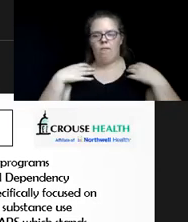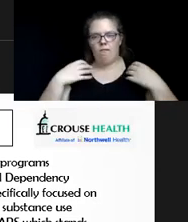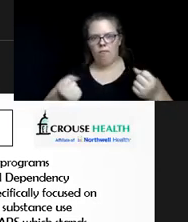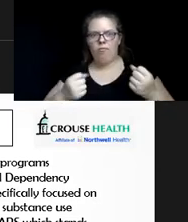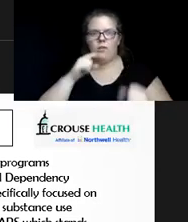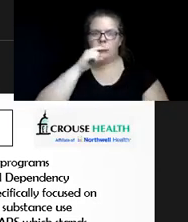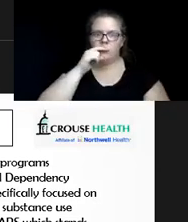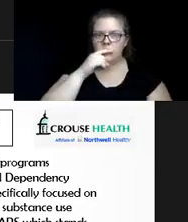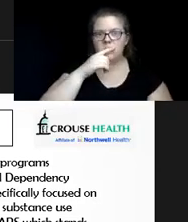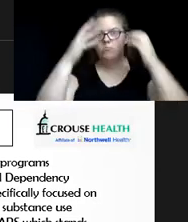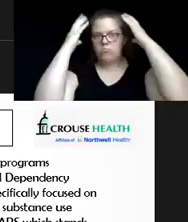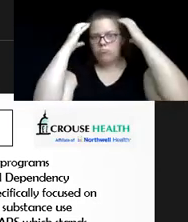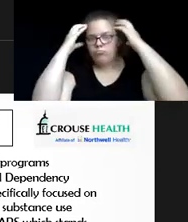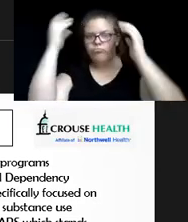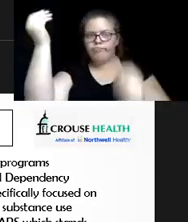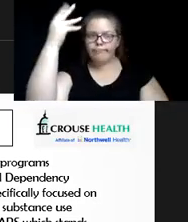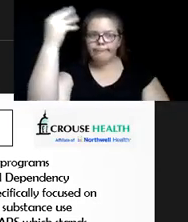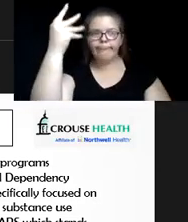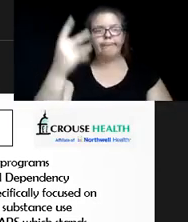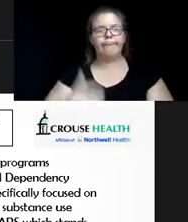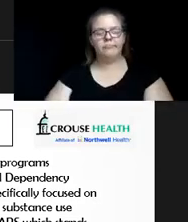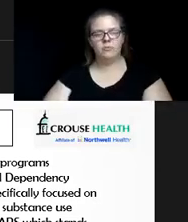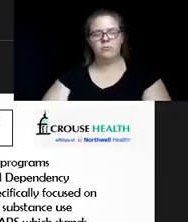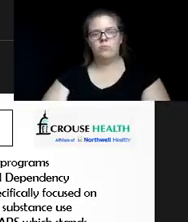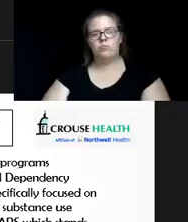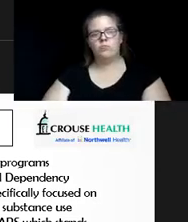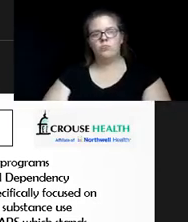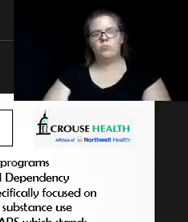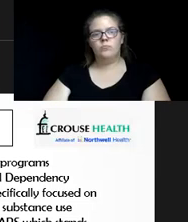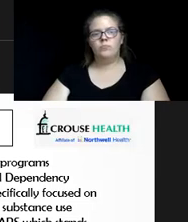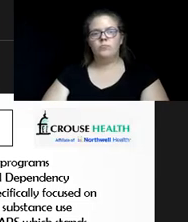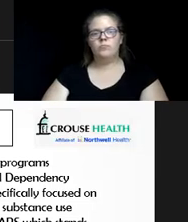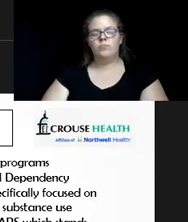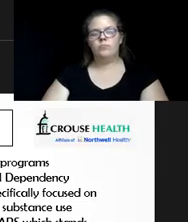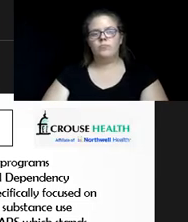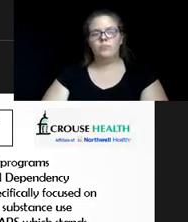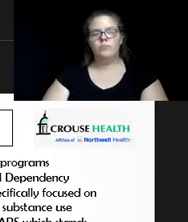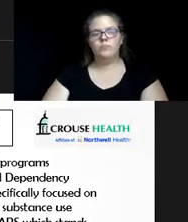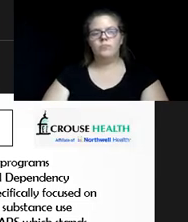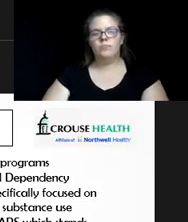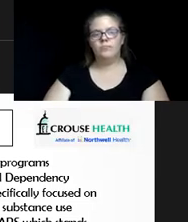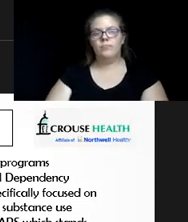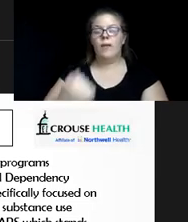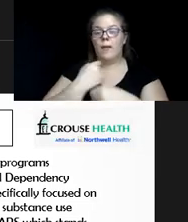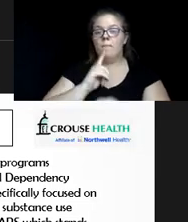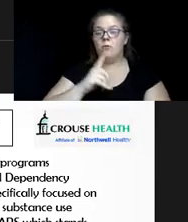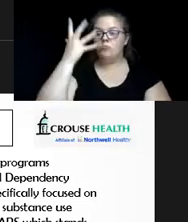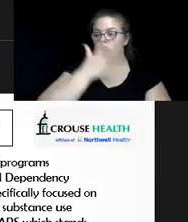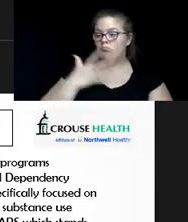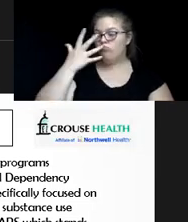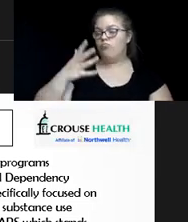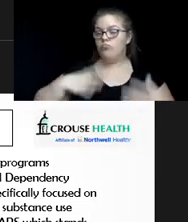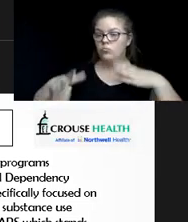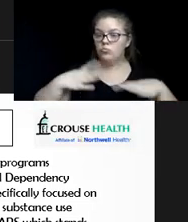with good hygiene comes a good feeling. Take care of your hygiene. Dress up, make sure you look good, you dress good, you